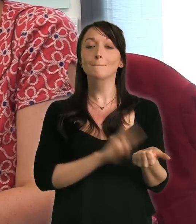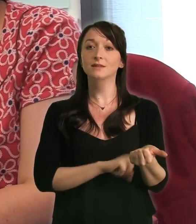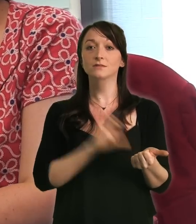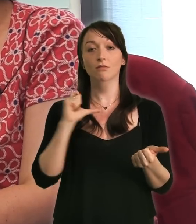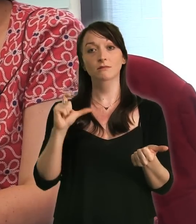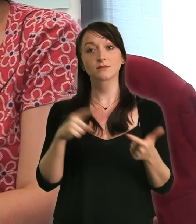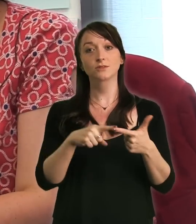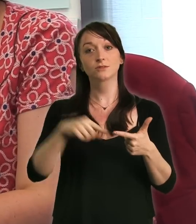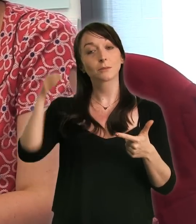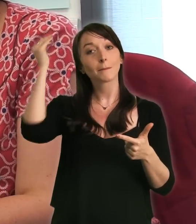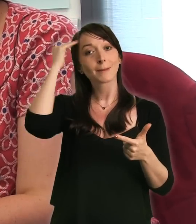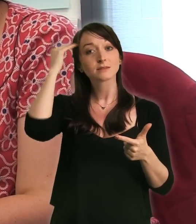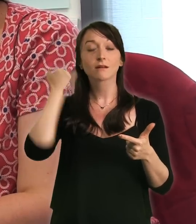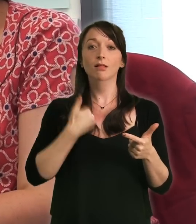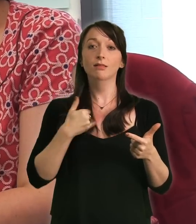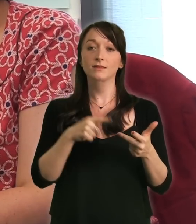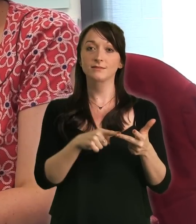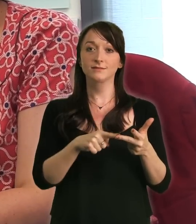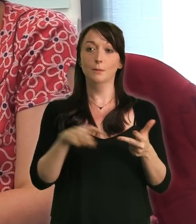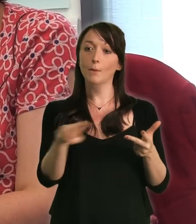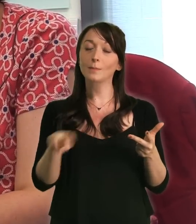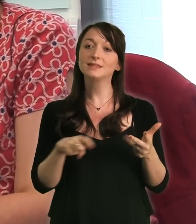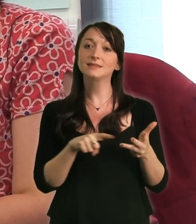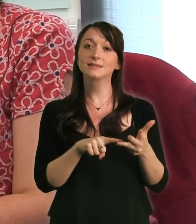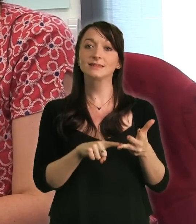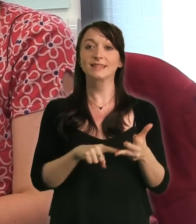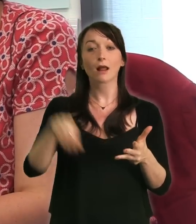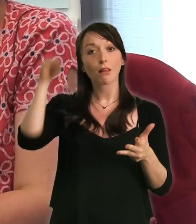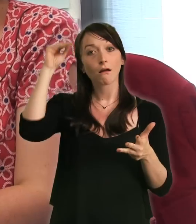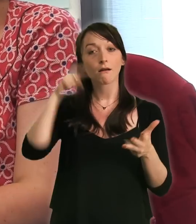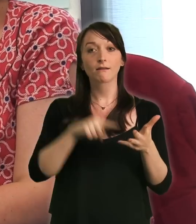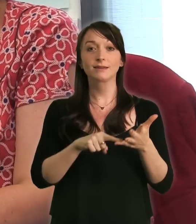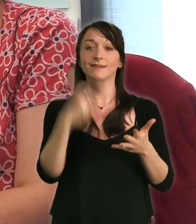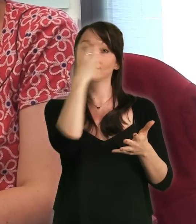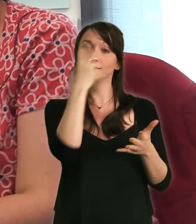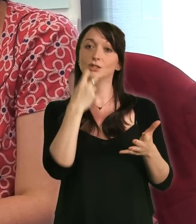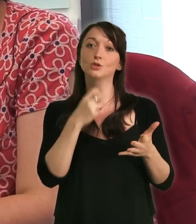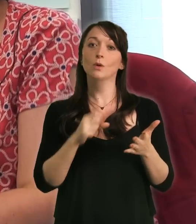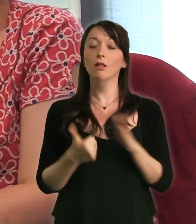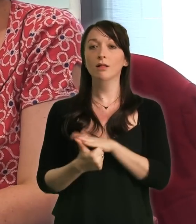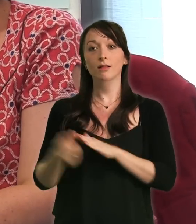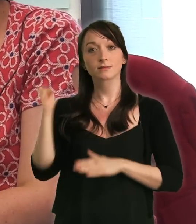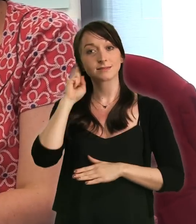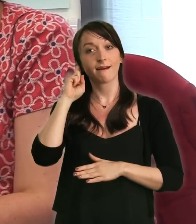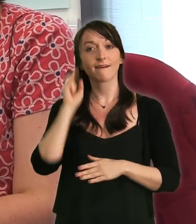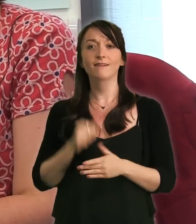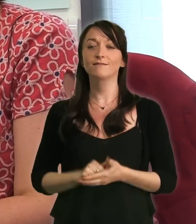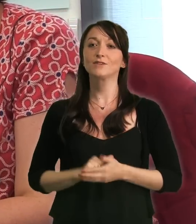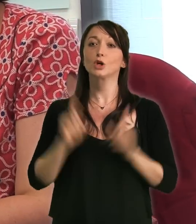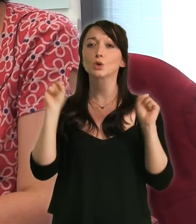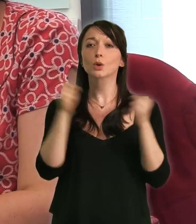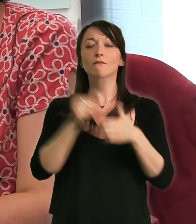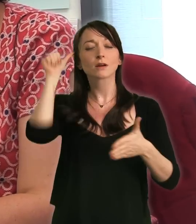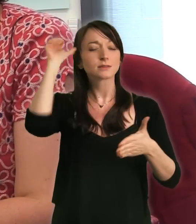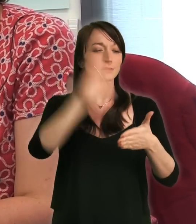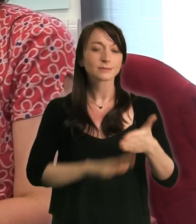whether it be a long-term medical condition, a mental illness, mobility issues, a specific learning difficulty, visual or hearing impairment,